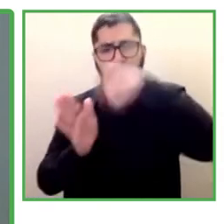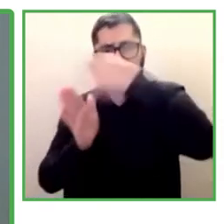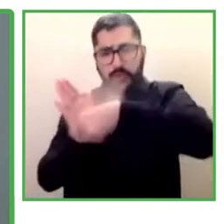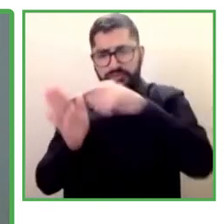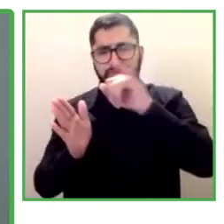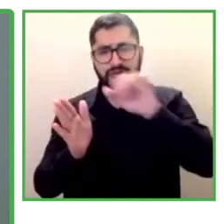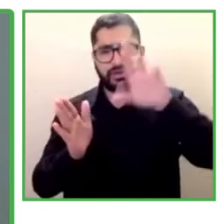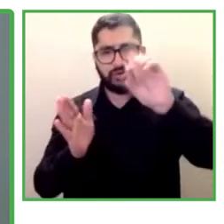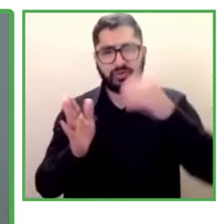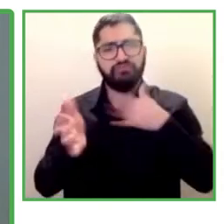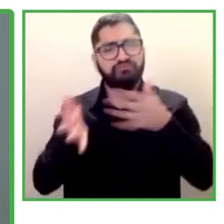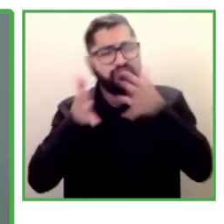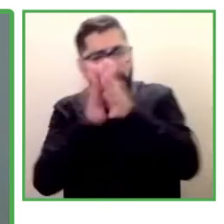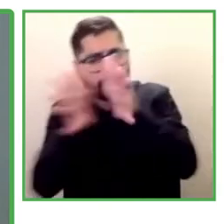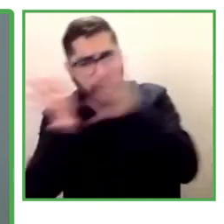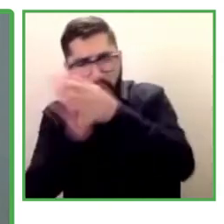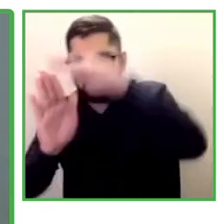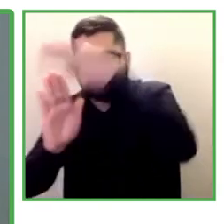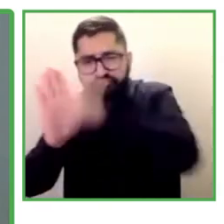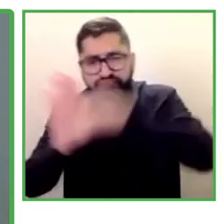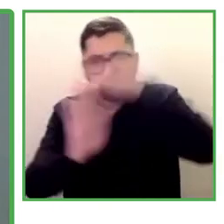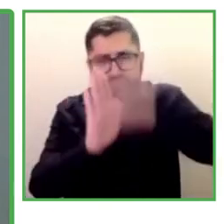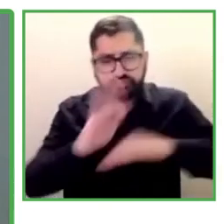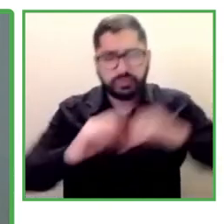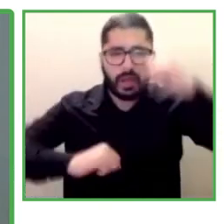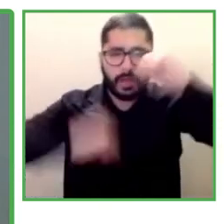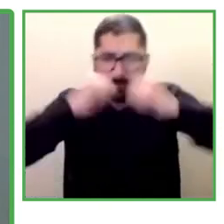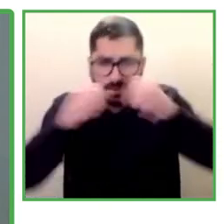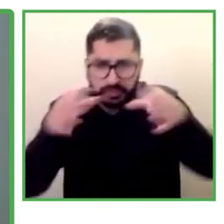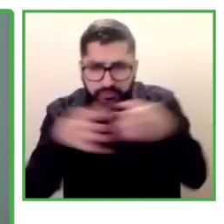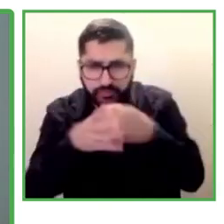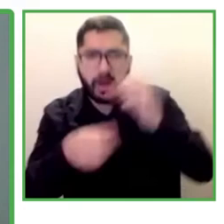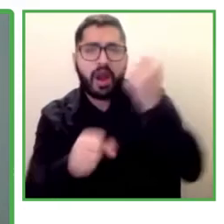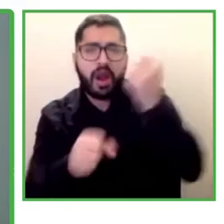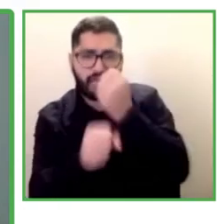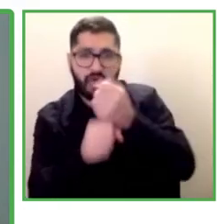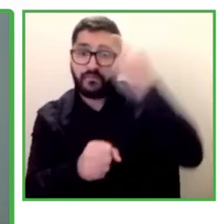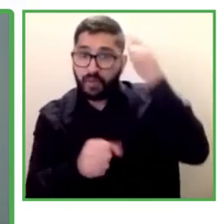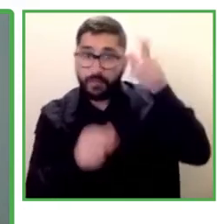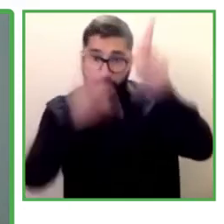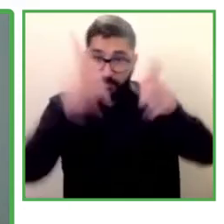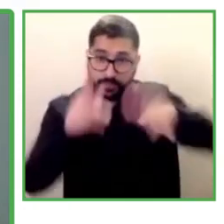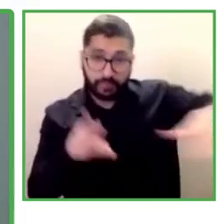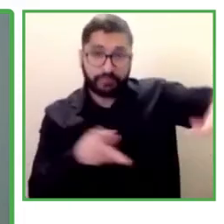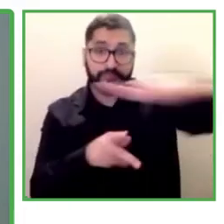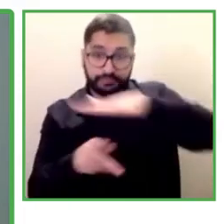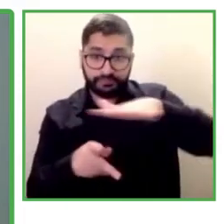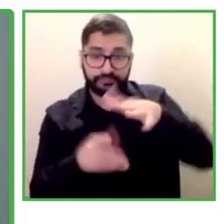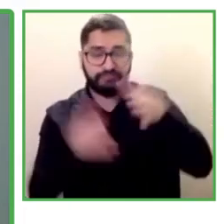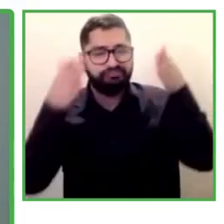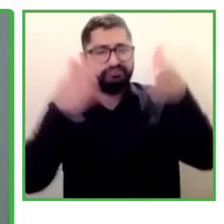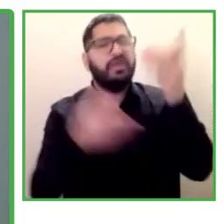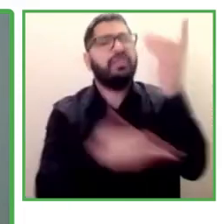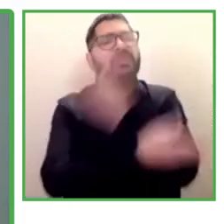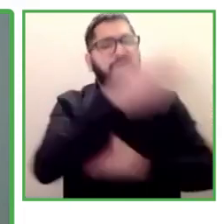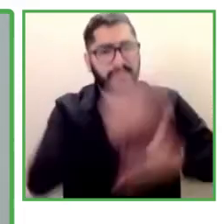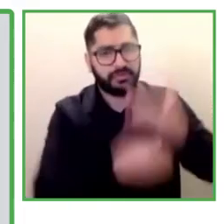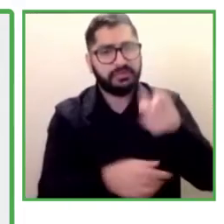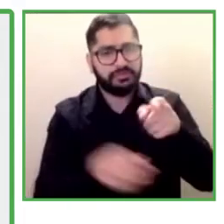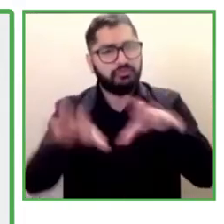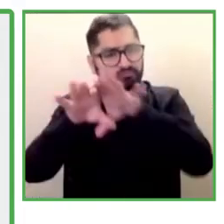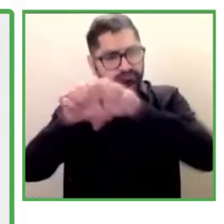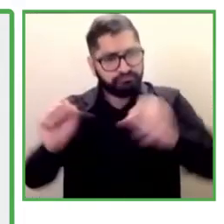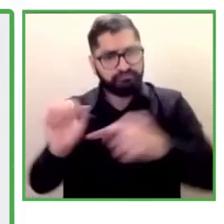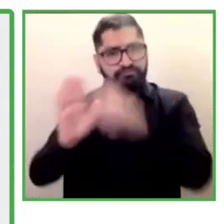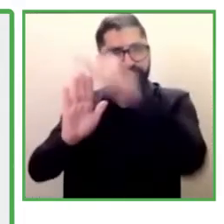about the business program for inclusion of disabled people in Pacto de Productividad. I would like